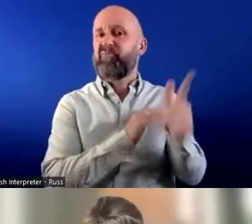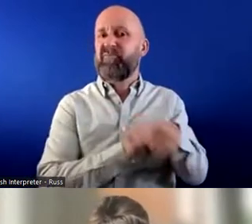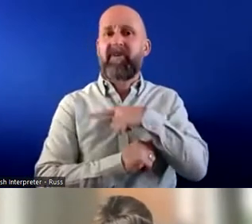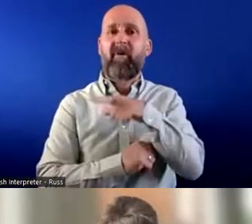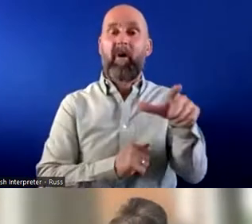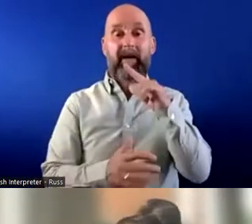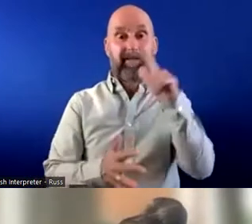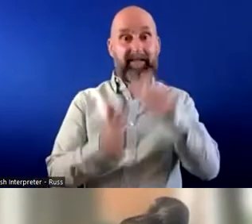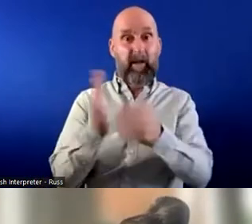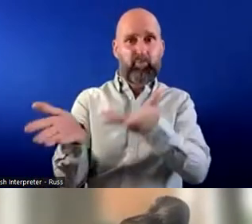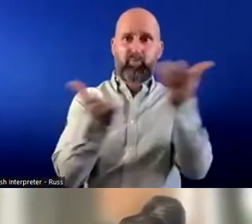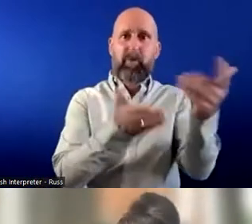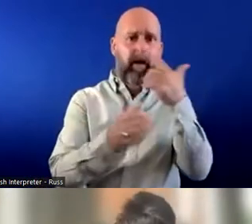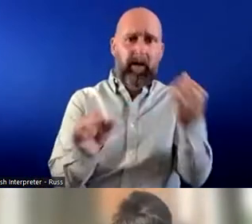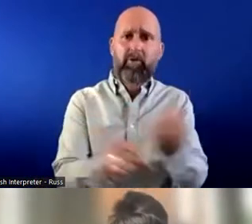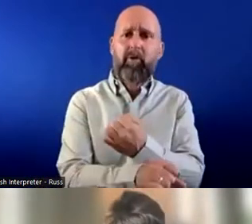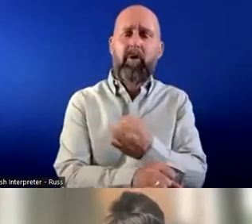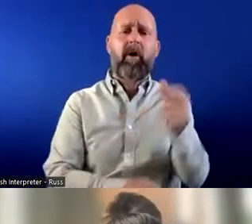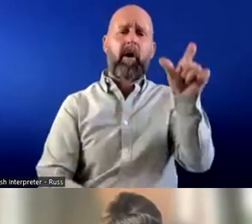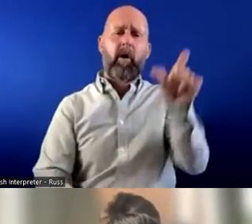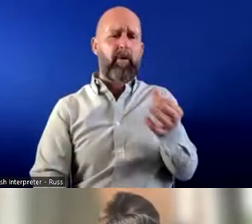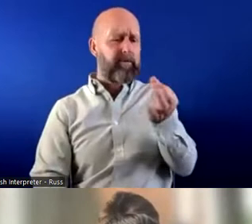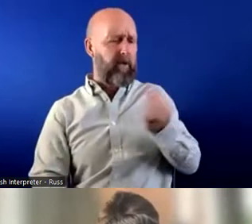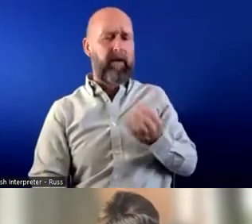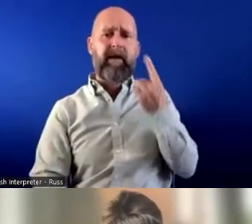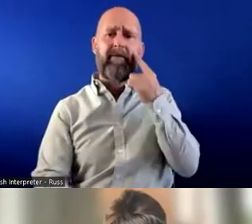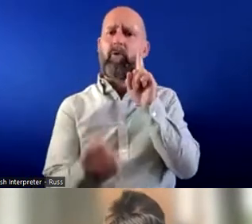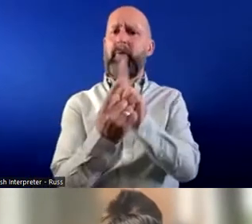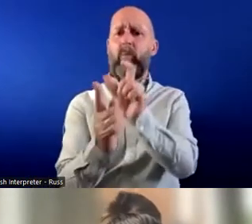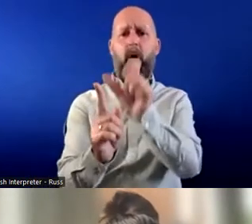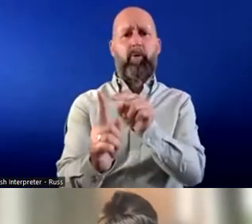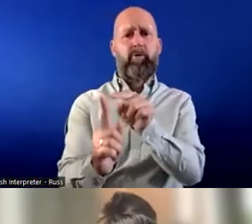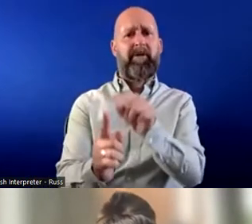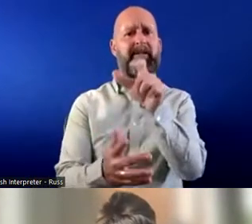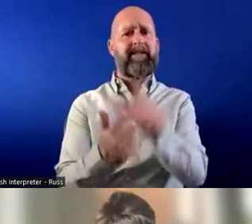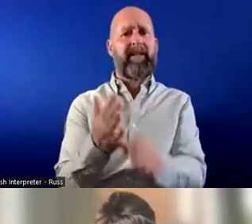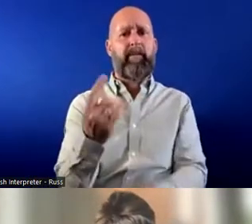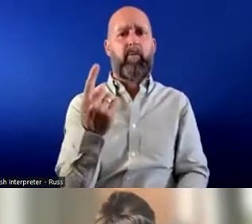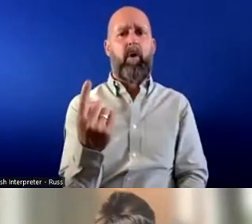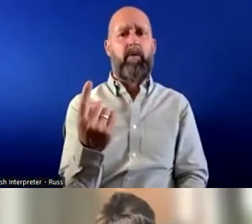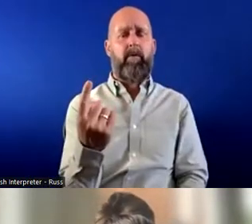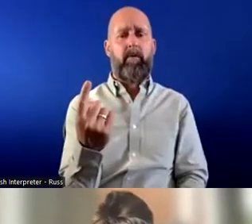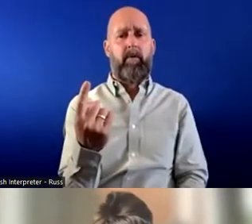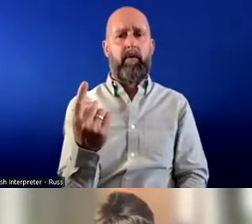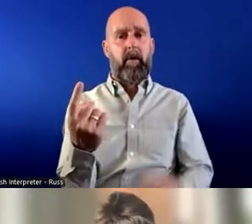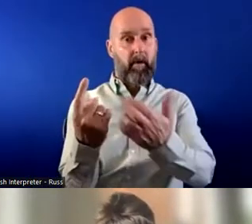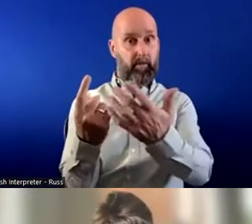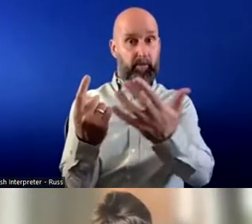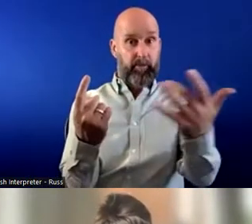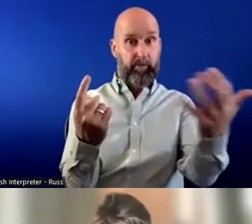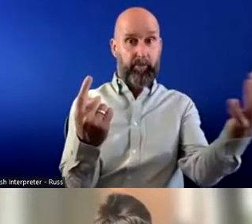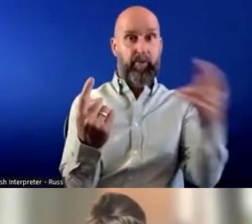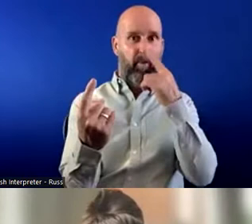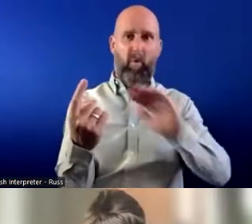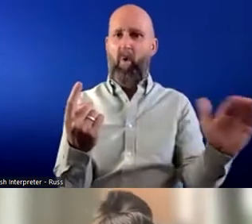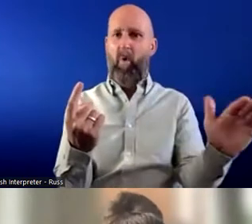you know somebody had said to me recently you know if you meet one person with a disability you've met one person with a disability you cannot categorize